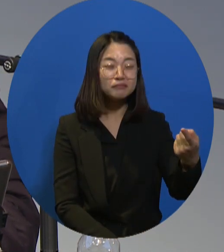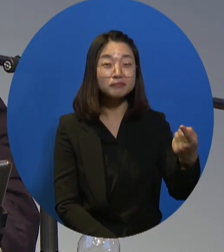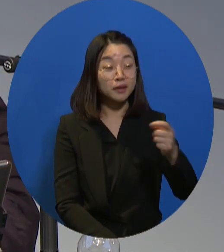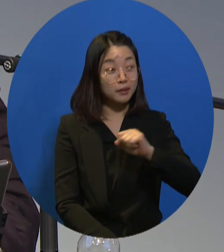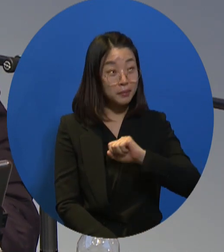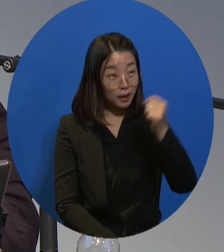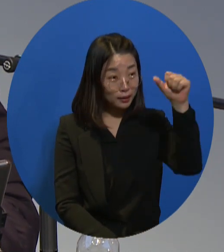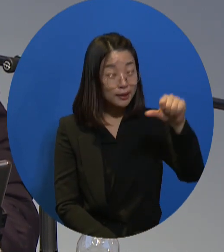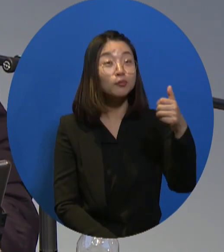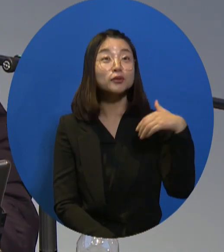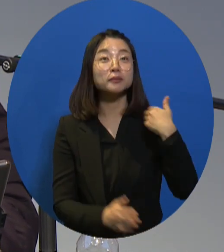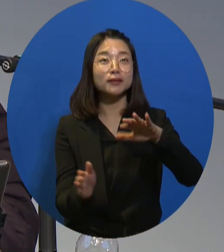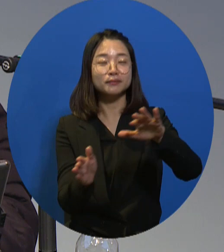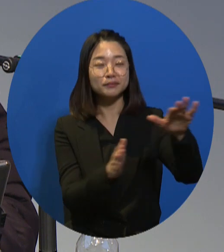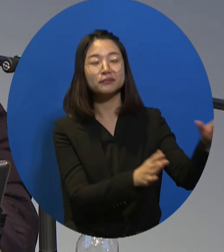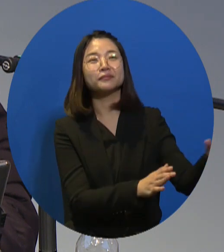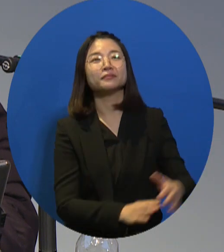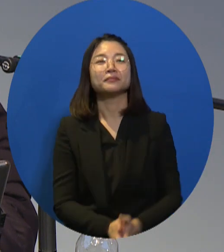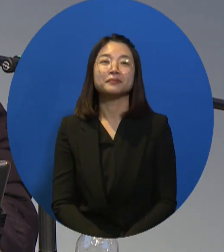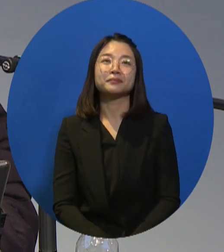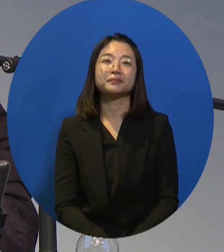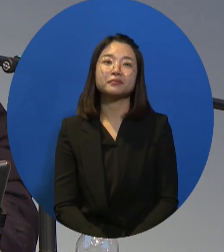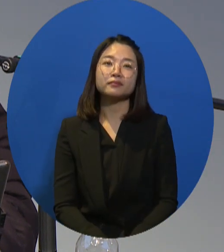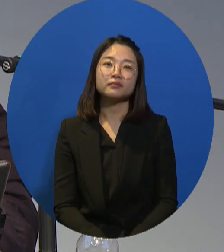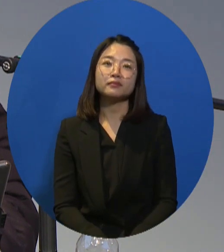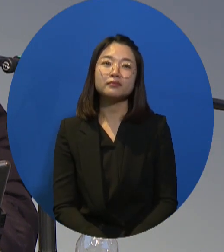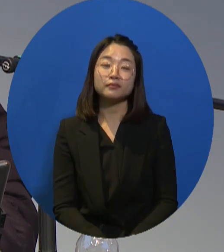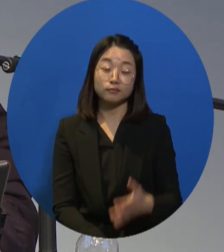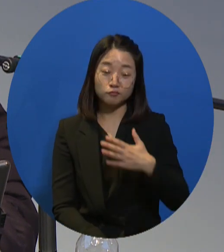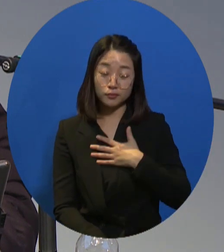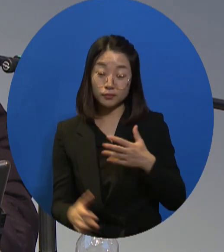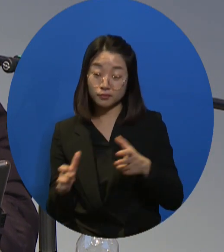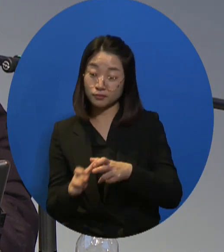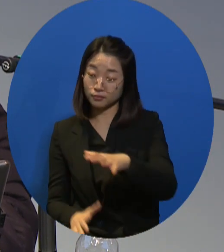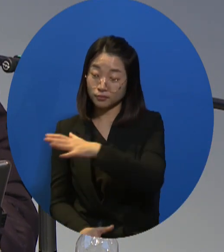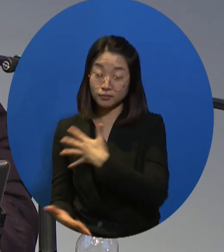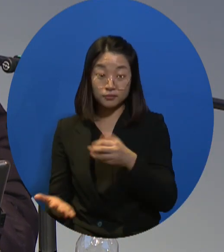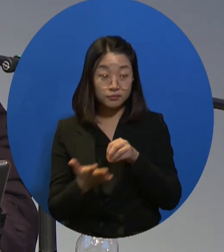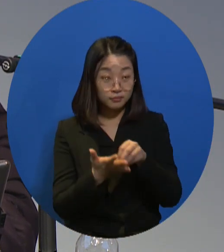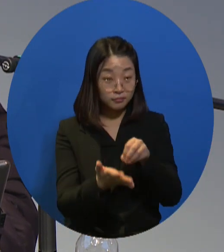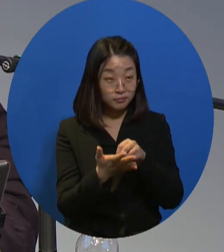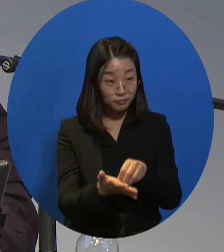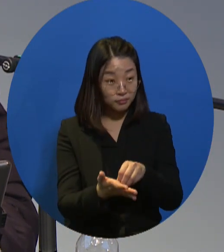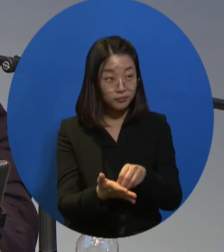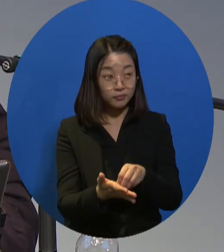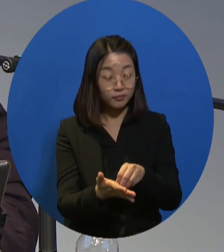be kept because he didn't get elected. But